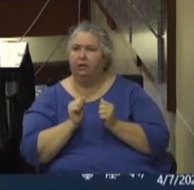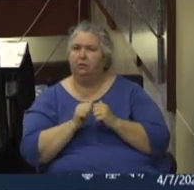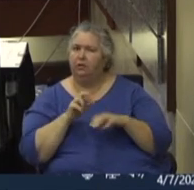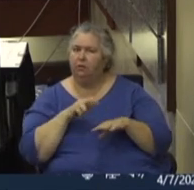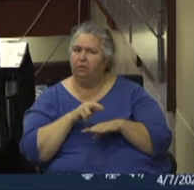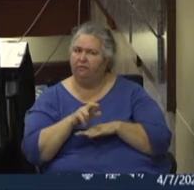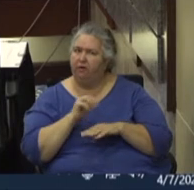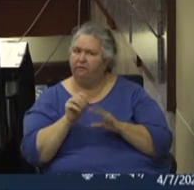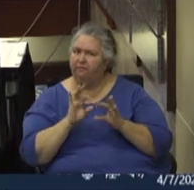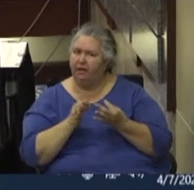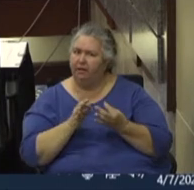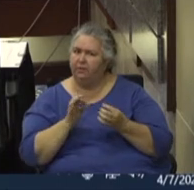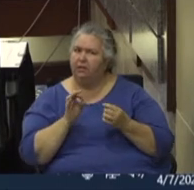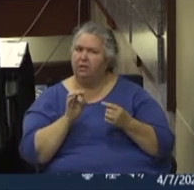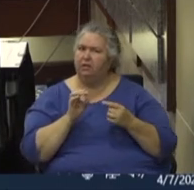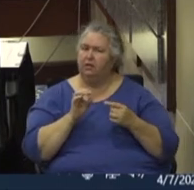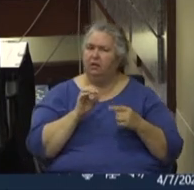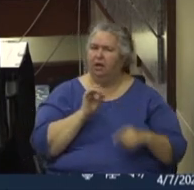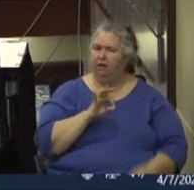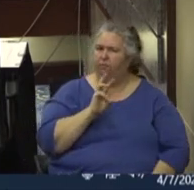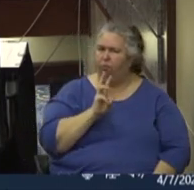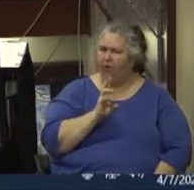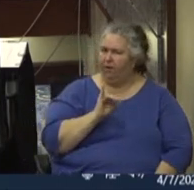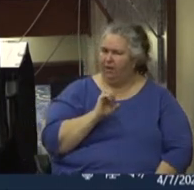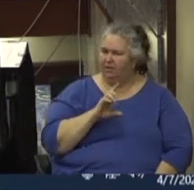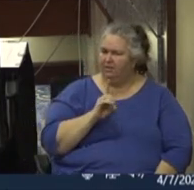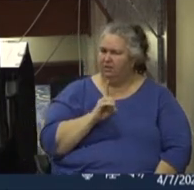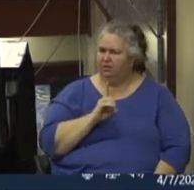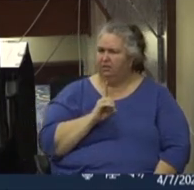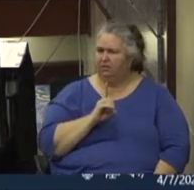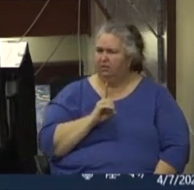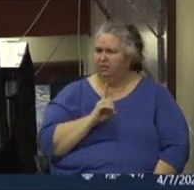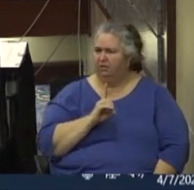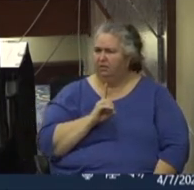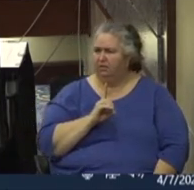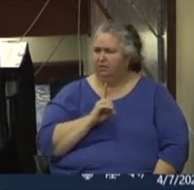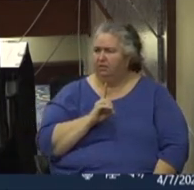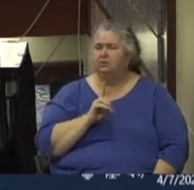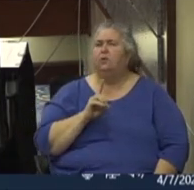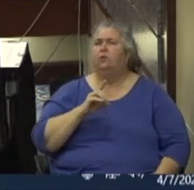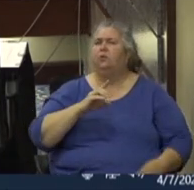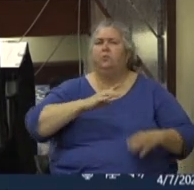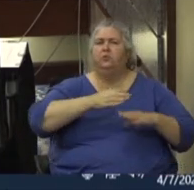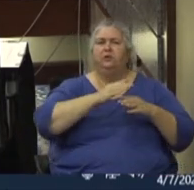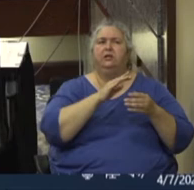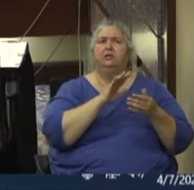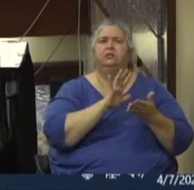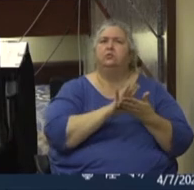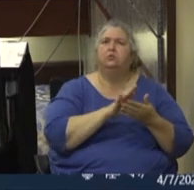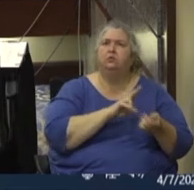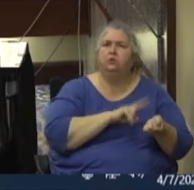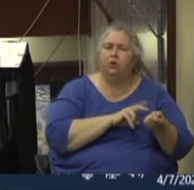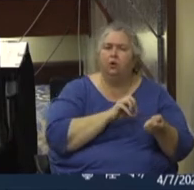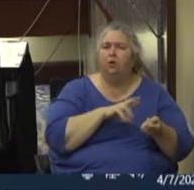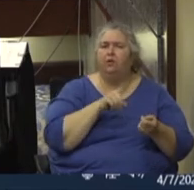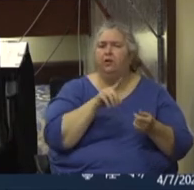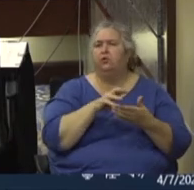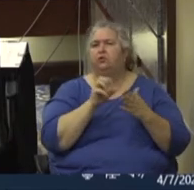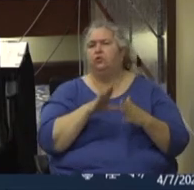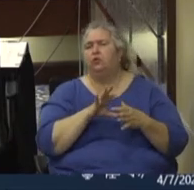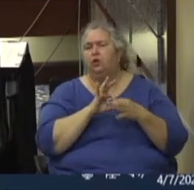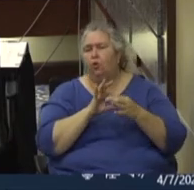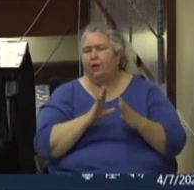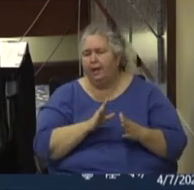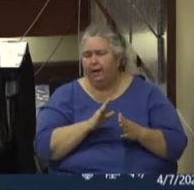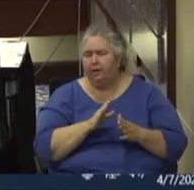families of Waco ISD. So between their, um, school nurses or their, uh, student coordinators,